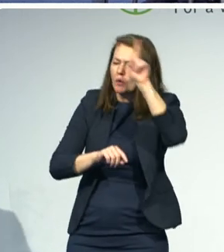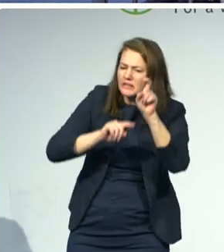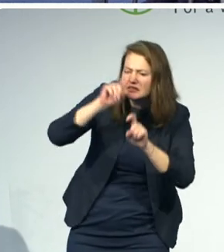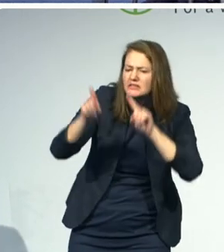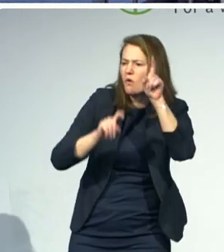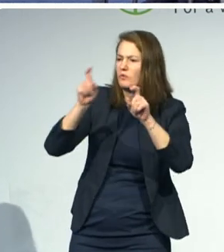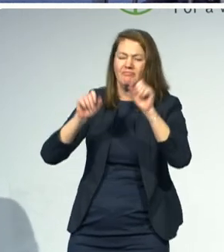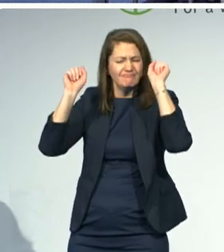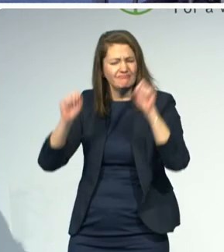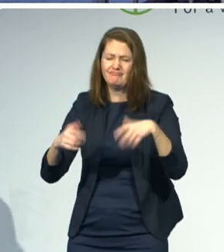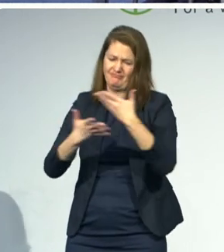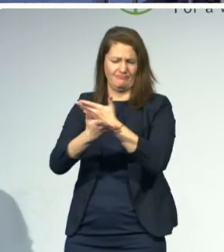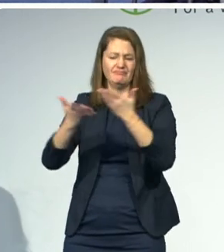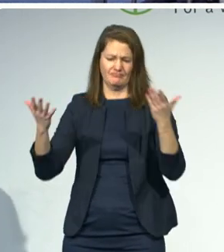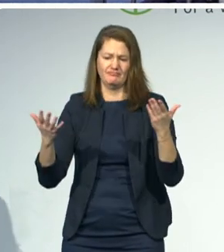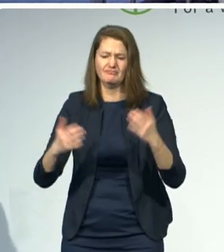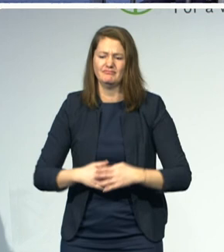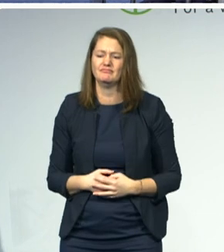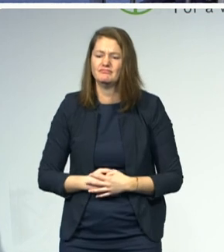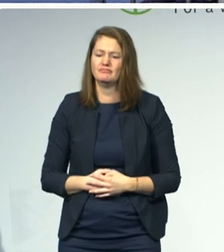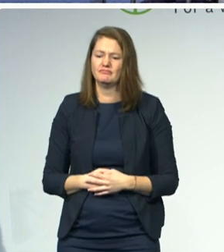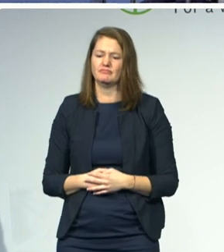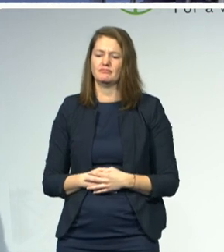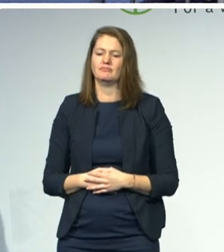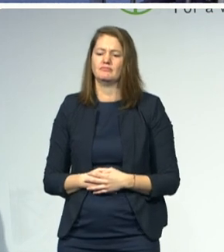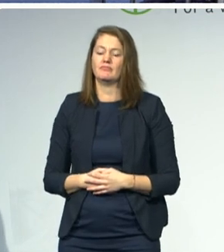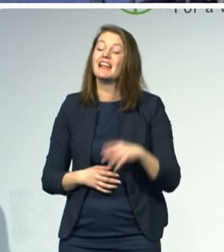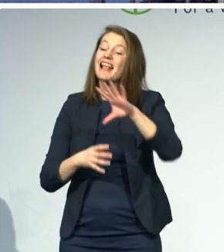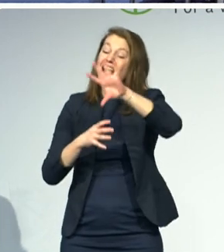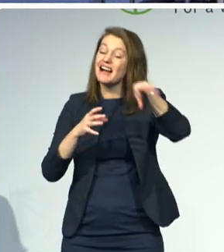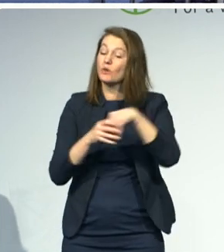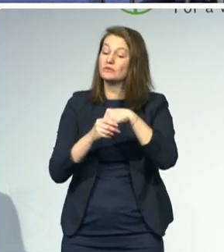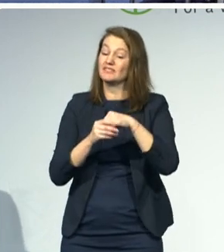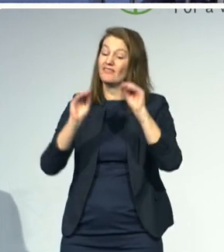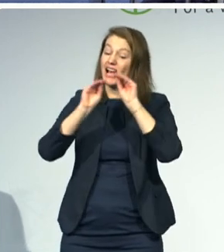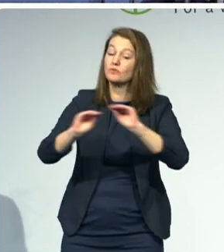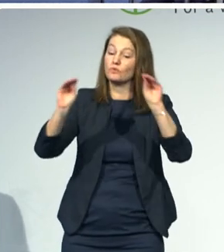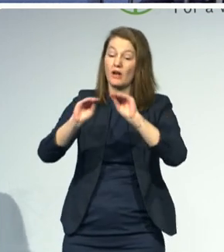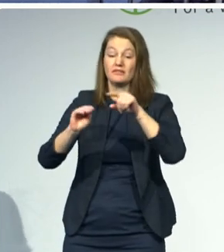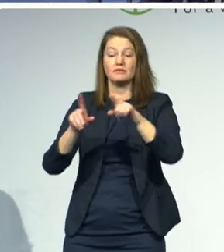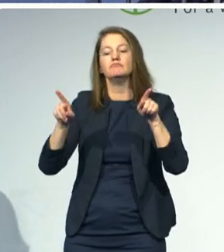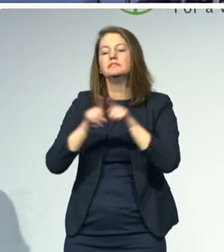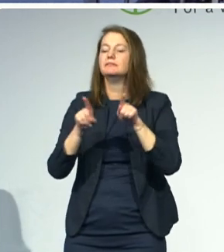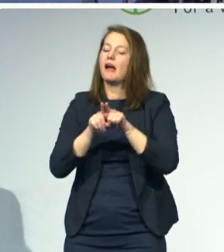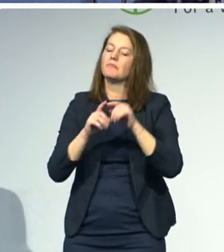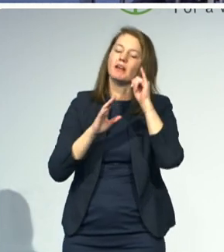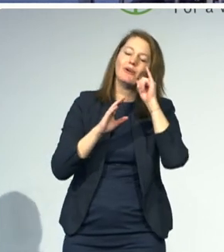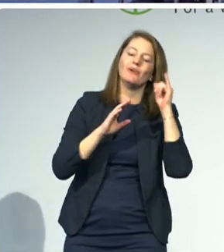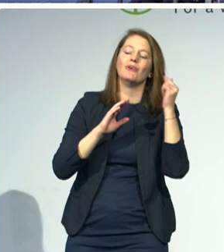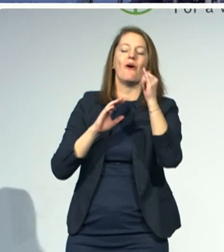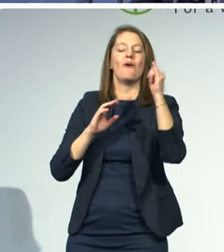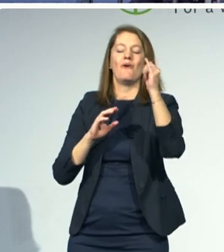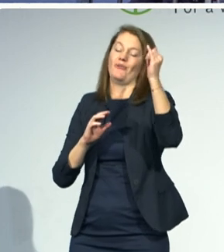journey to inclusive education is one that we're all on, and I believe that through collaboration